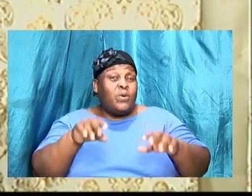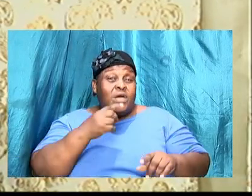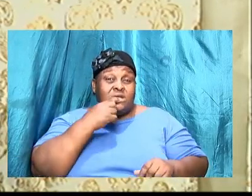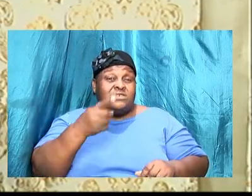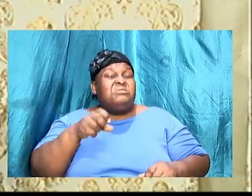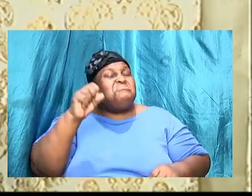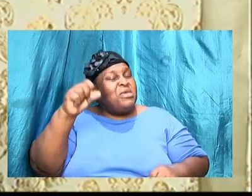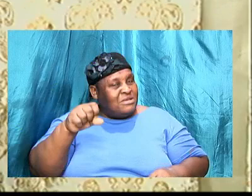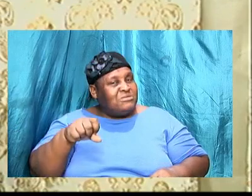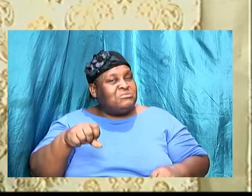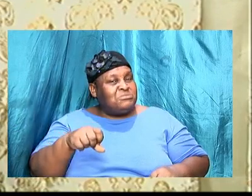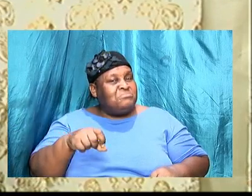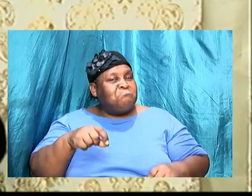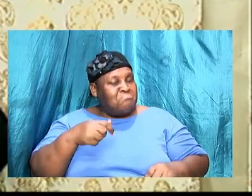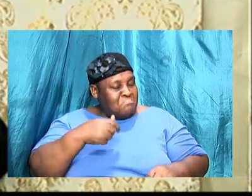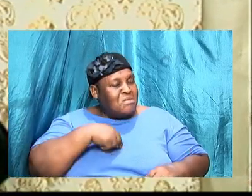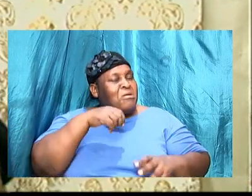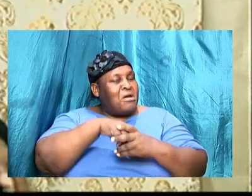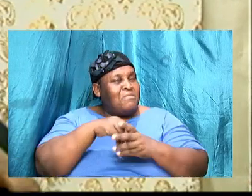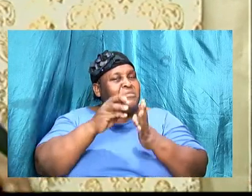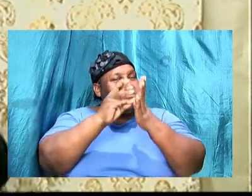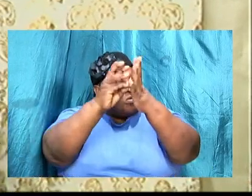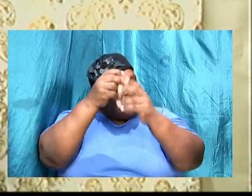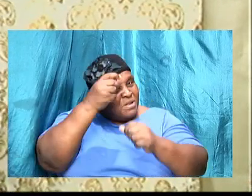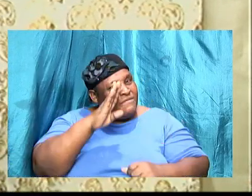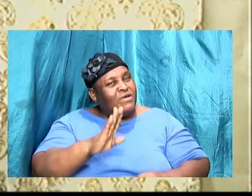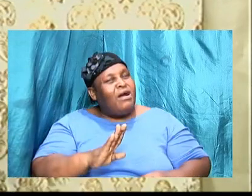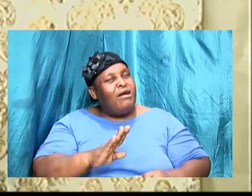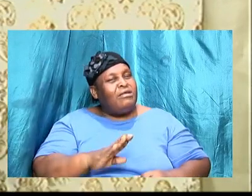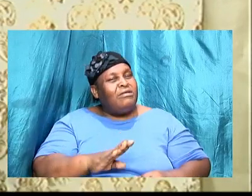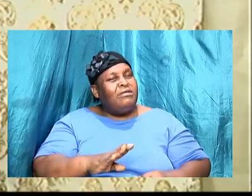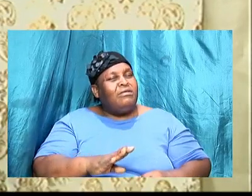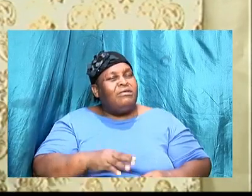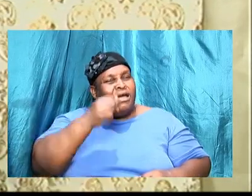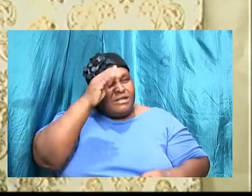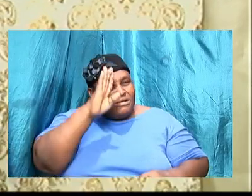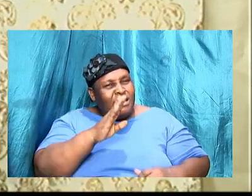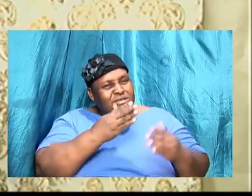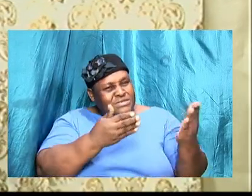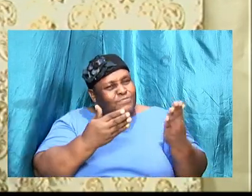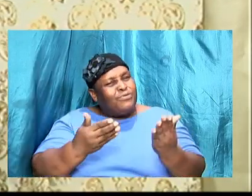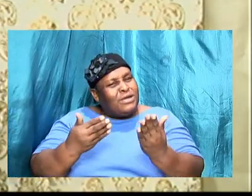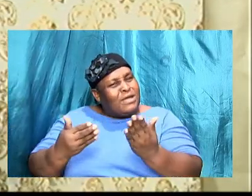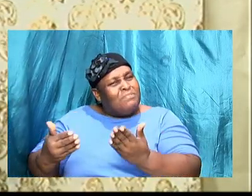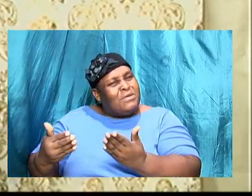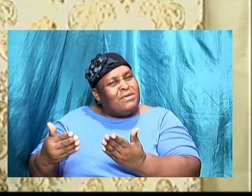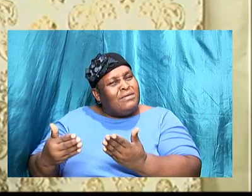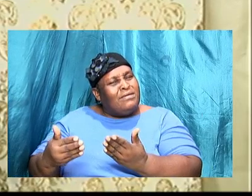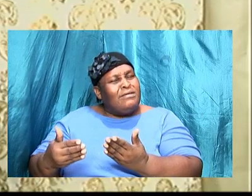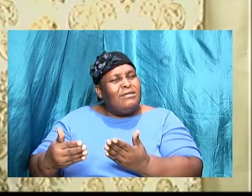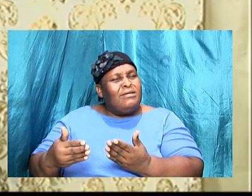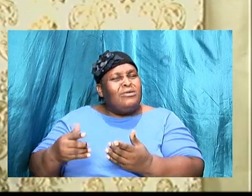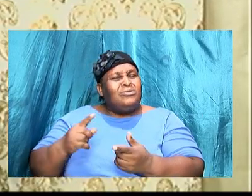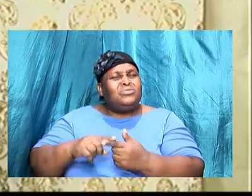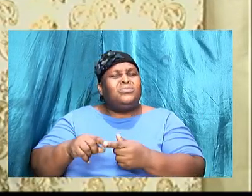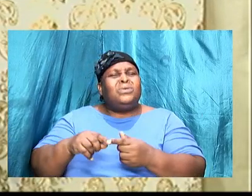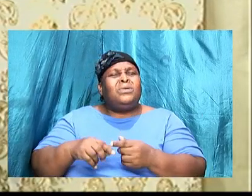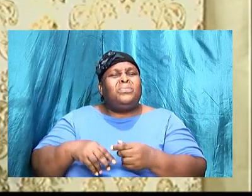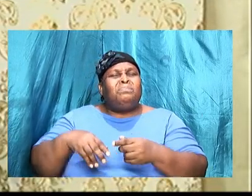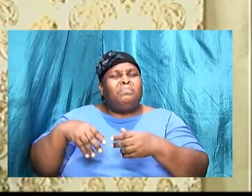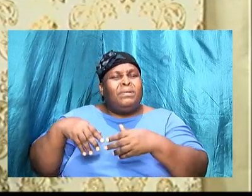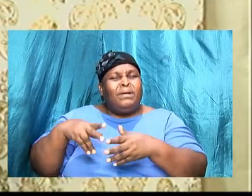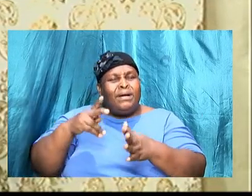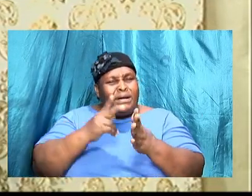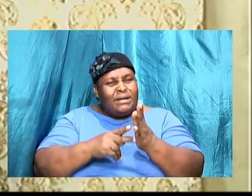God and this is just God bringing me through a process to get me to mature to a level so that I can handle this thing.